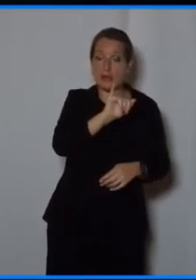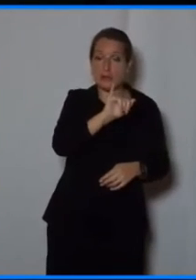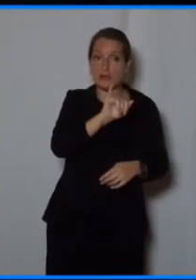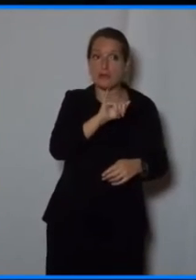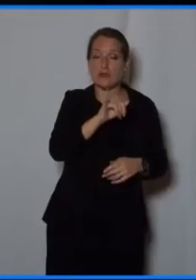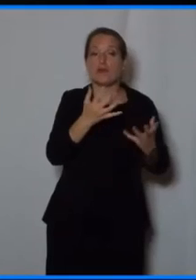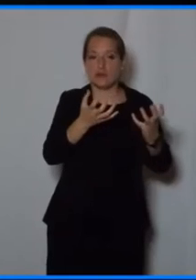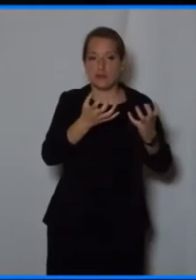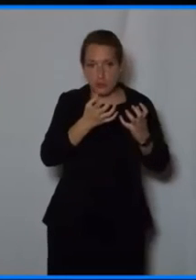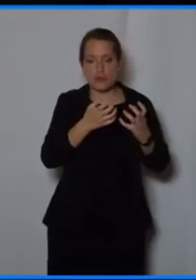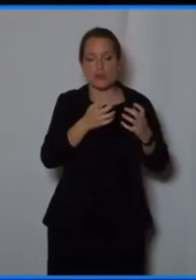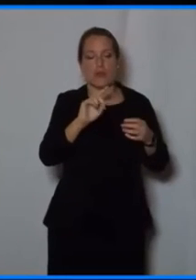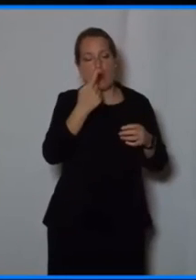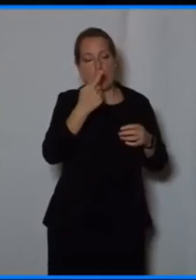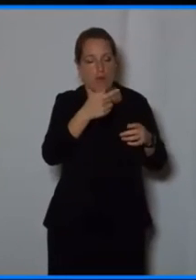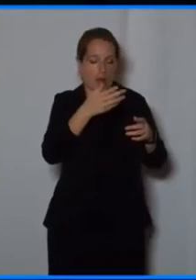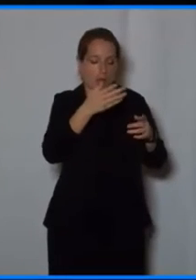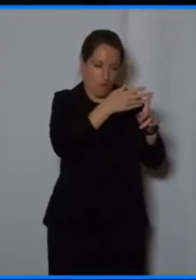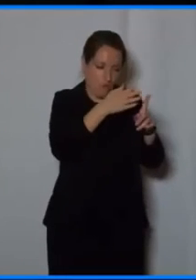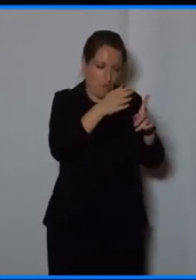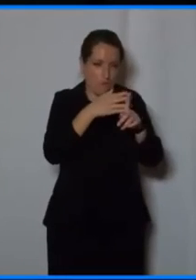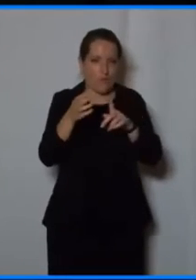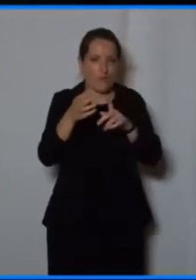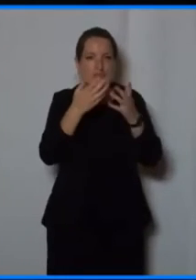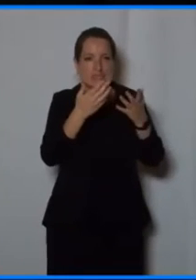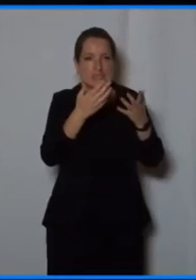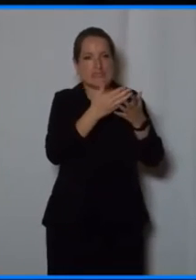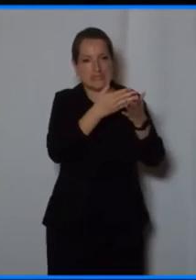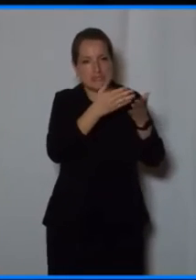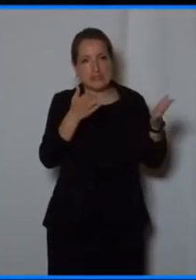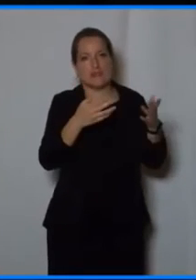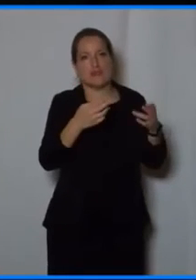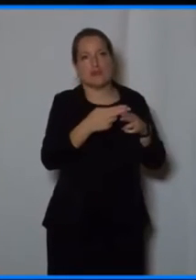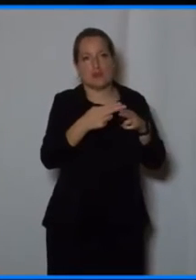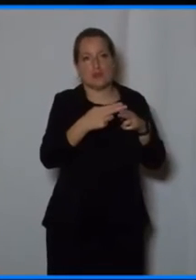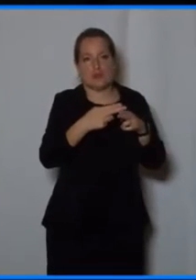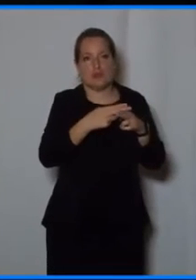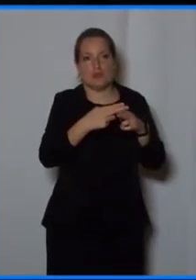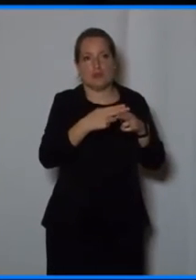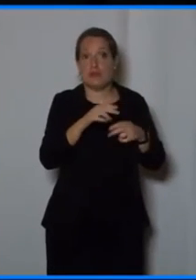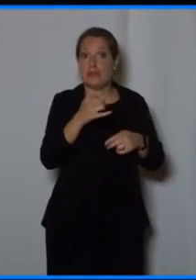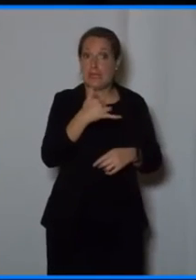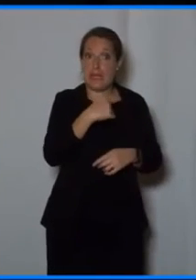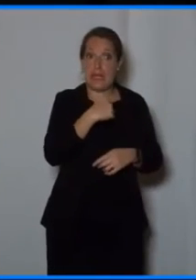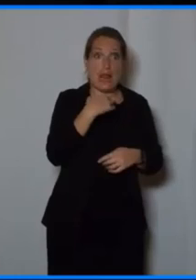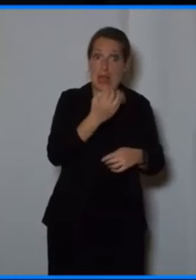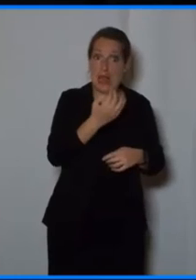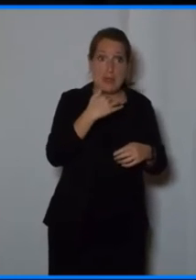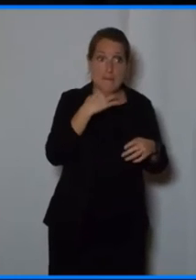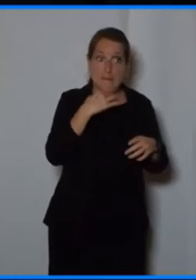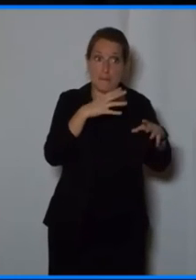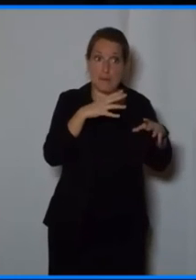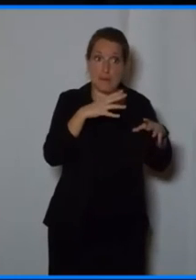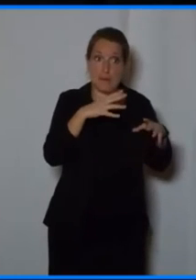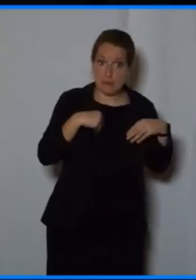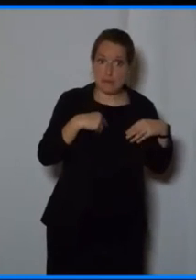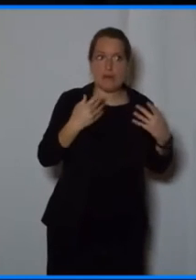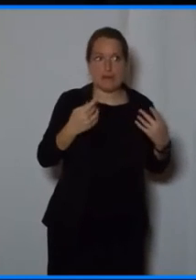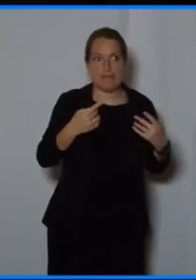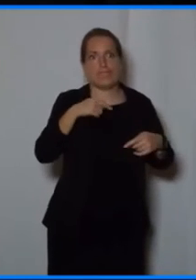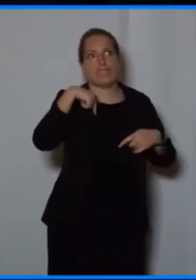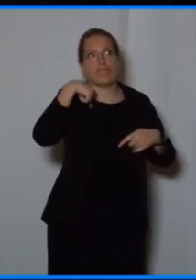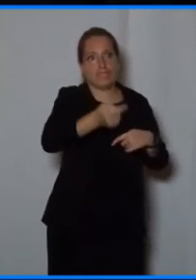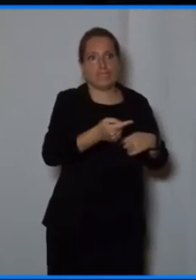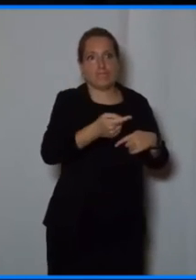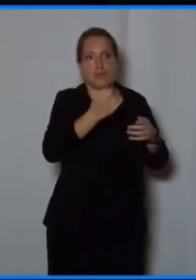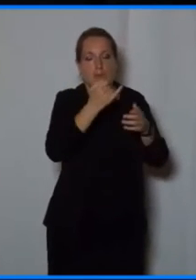use of AI. And avoid, otherwise, we will face a backlash. You could call it a tech-clash. And it will bring us back 10